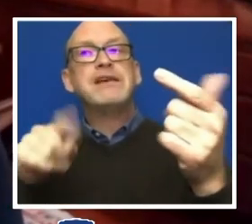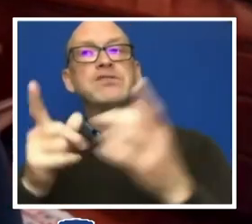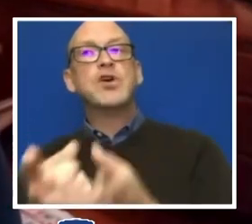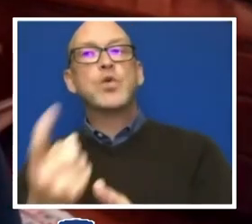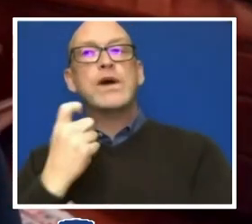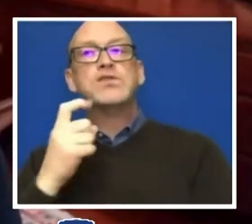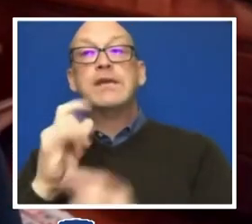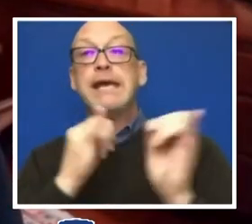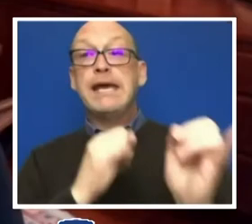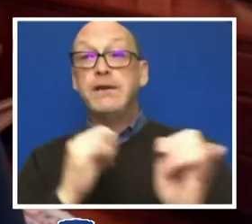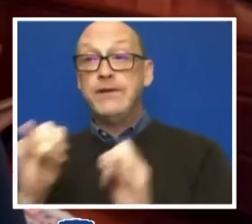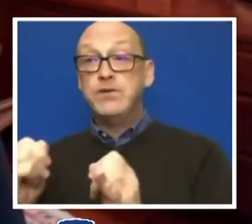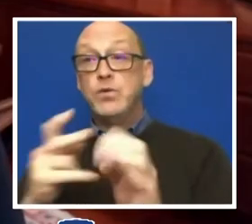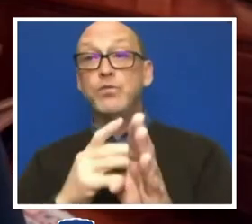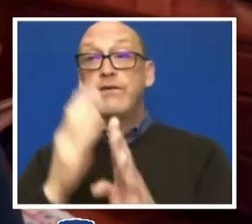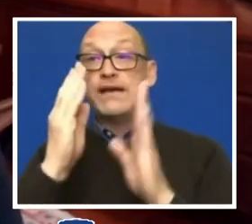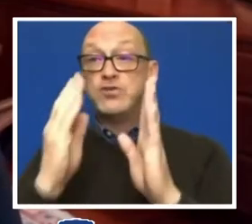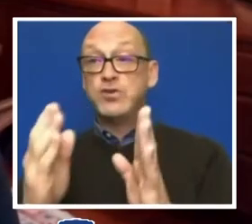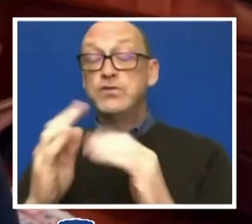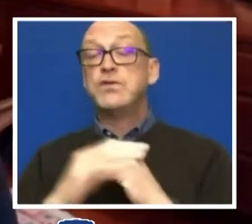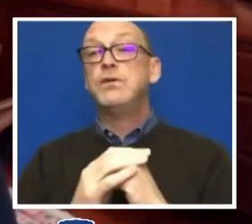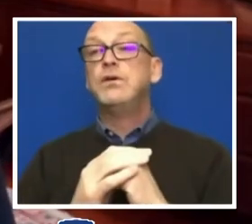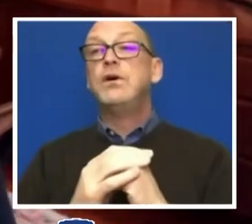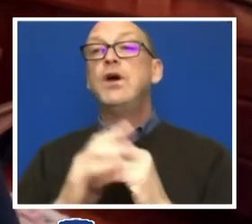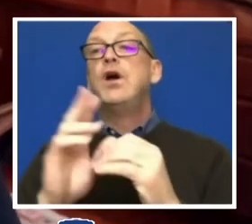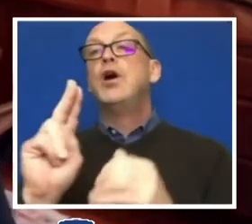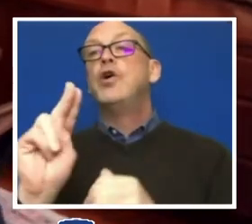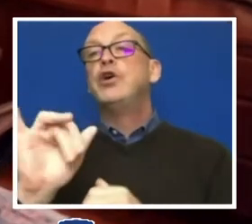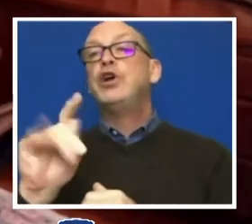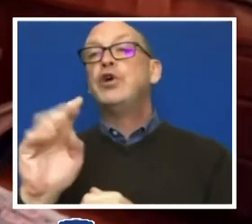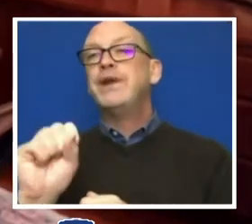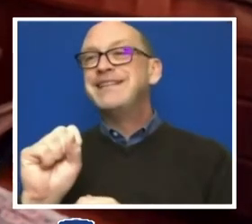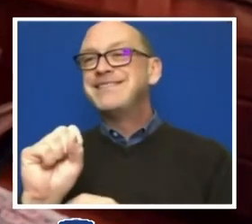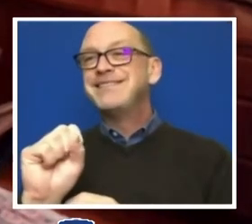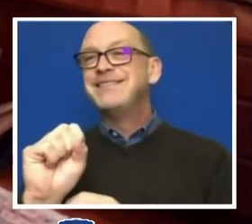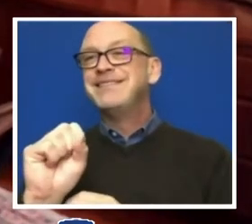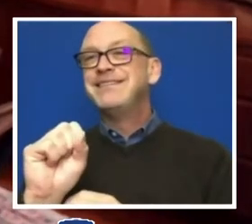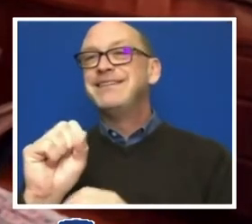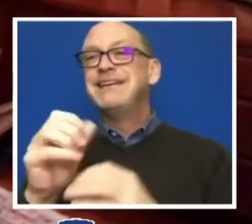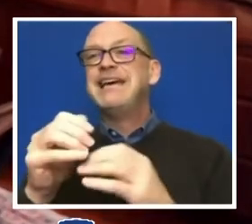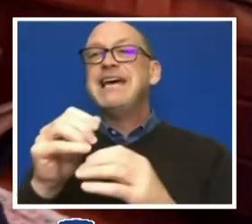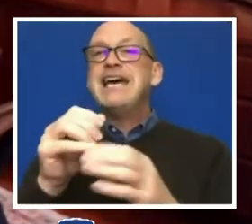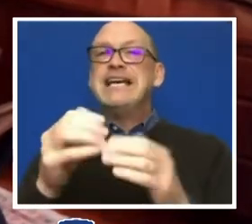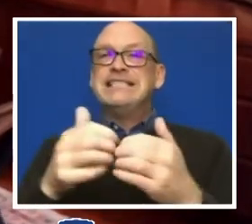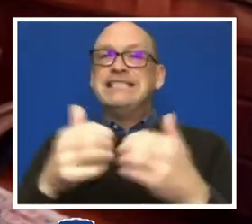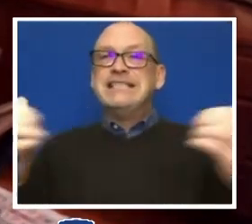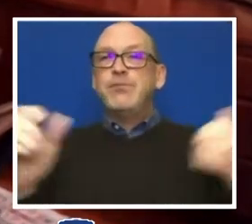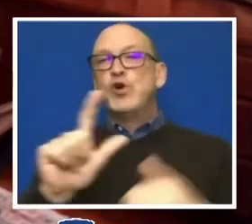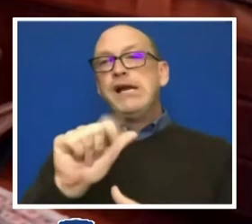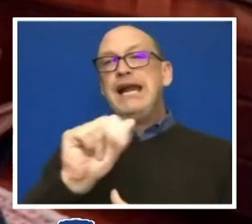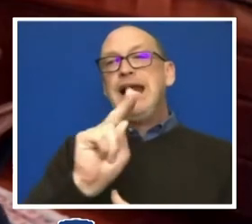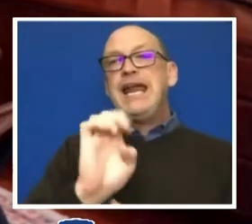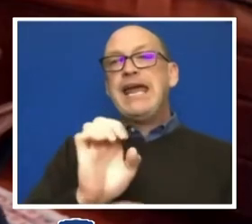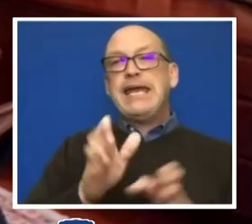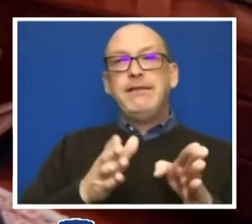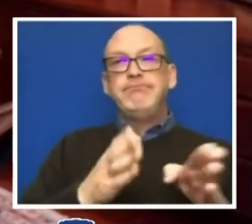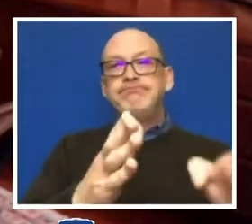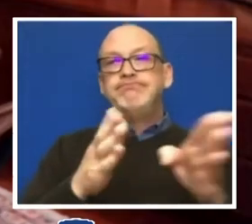Individuals, professionals and units being in separate lanes. And how do we